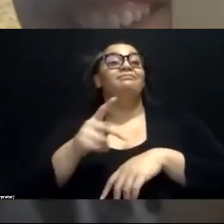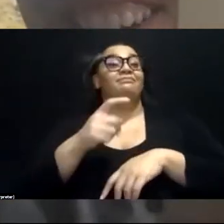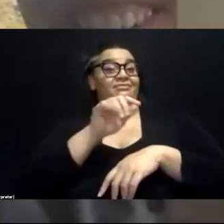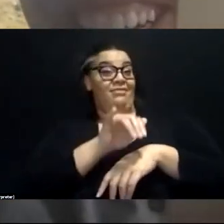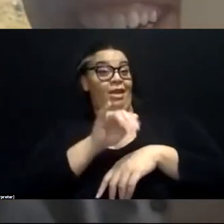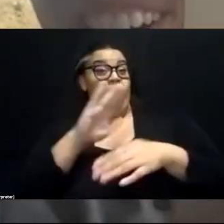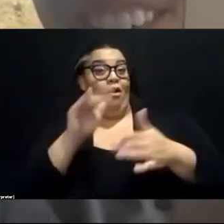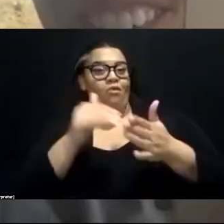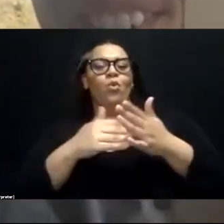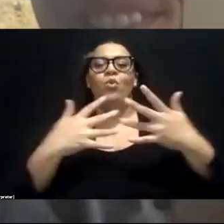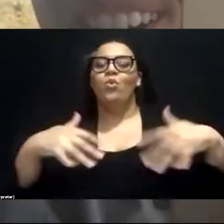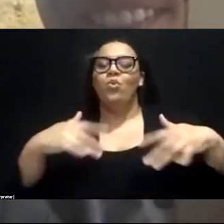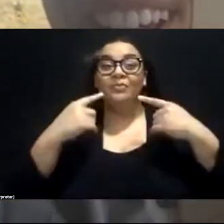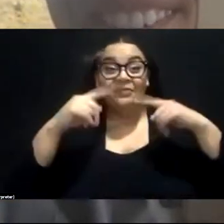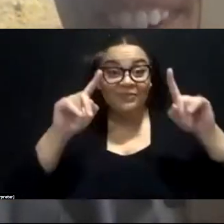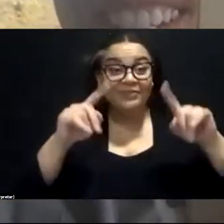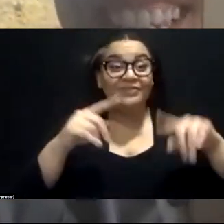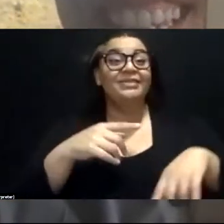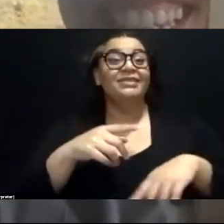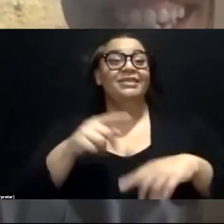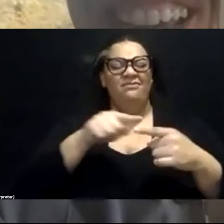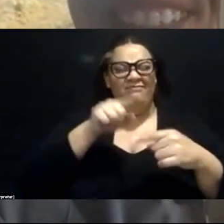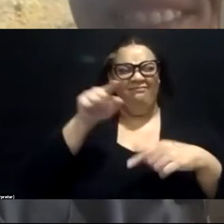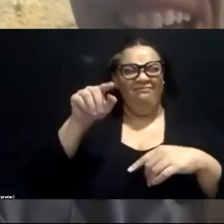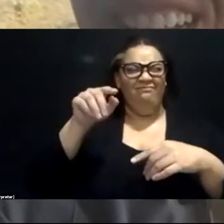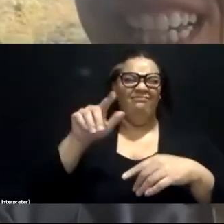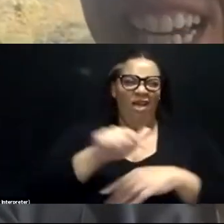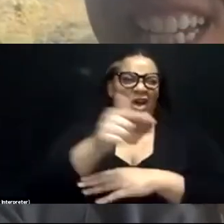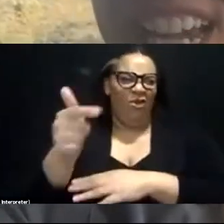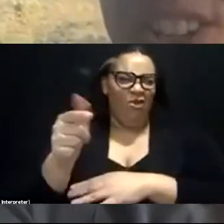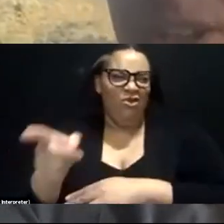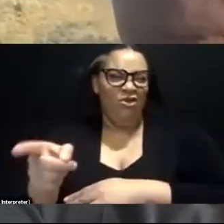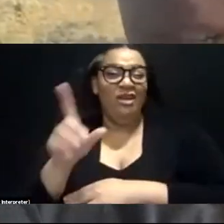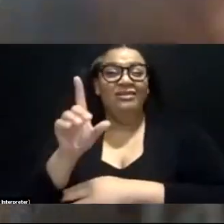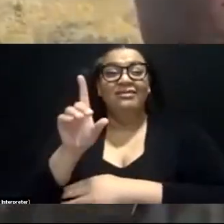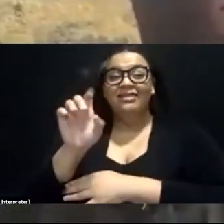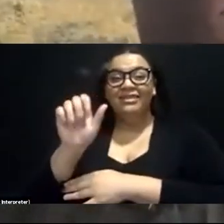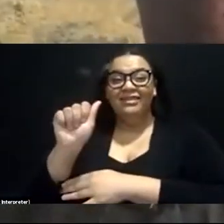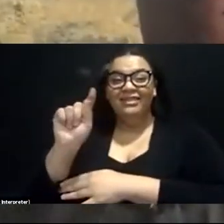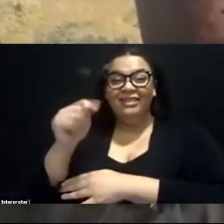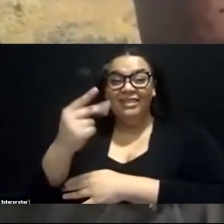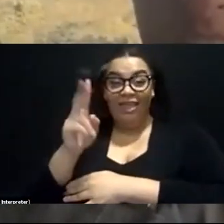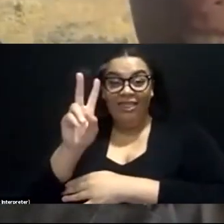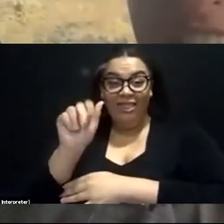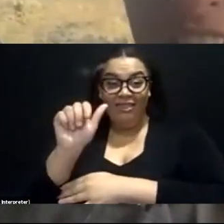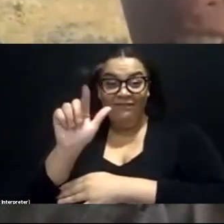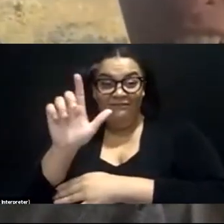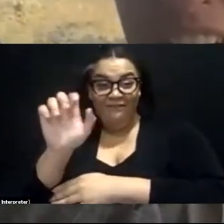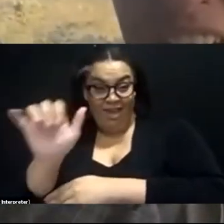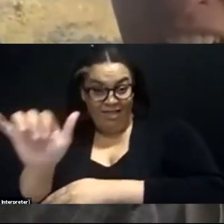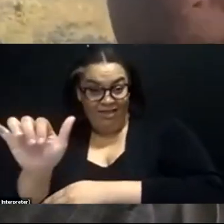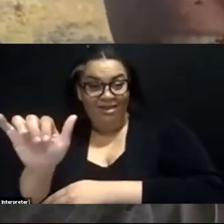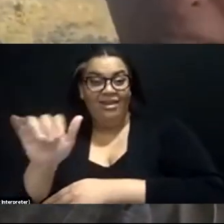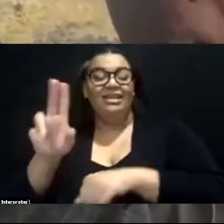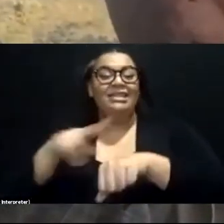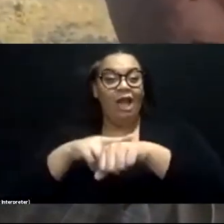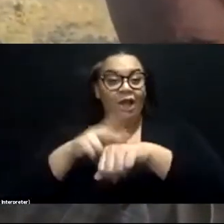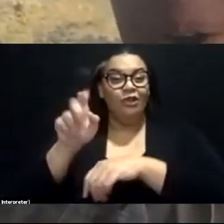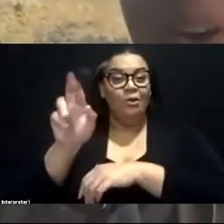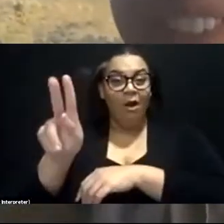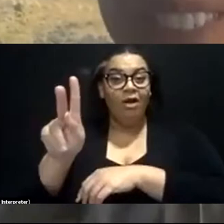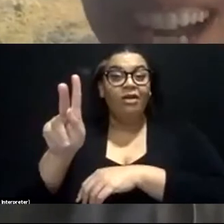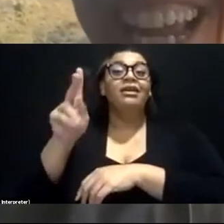Hey, look, okay, this and over here, one of my favorite ones. This is Death Valley National Park. Touch your head if you've been to Death Valley. Anybody?